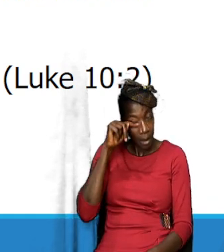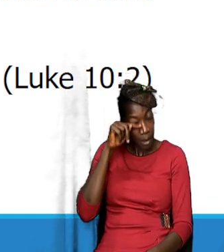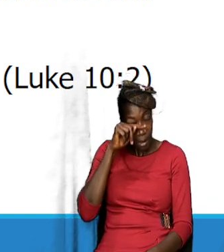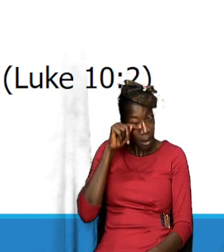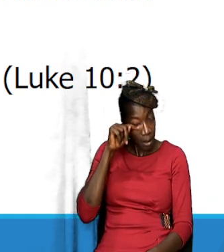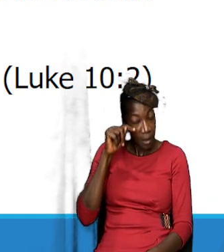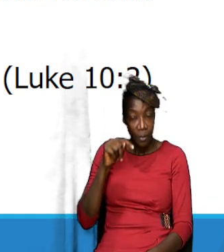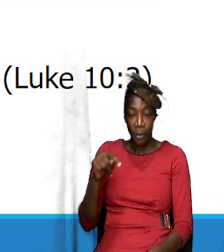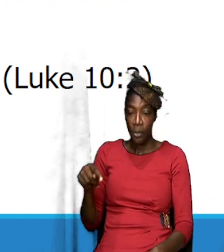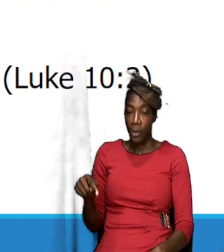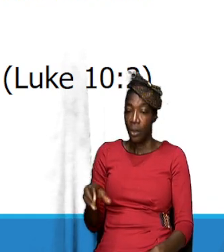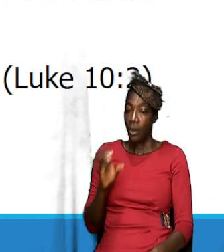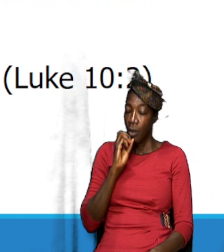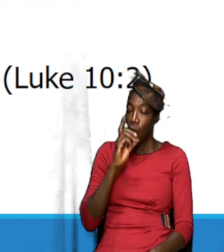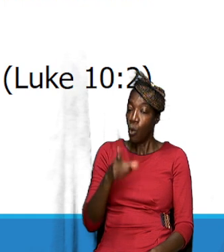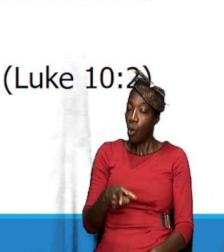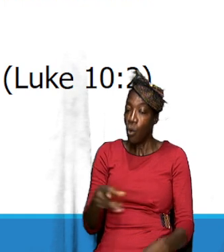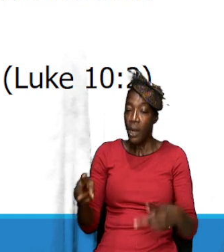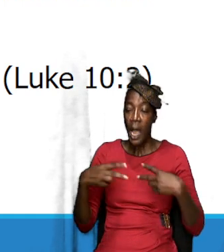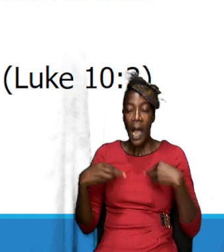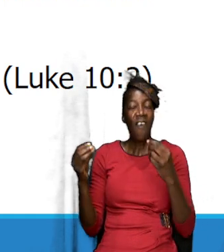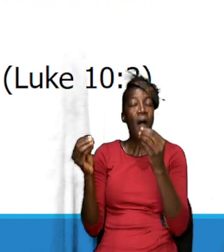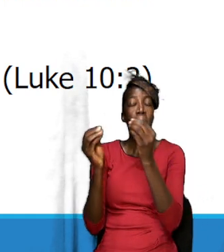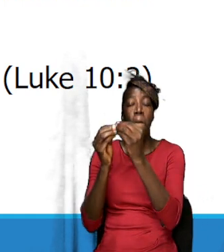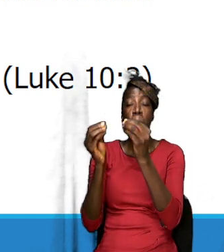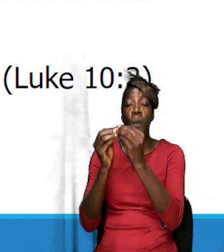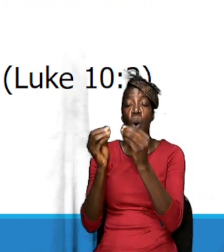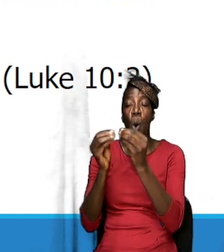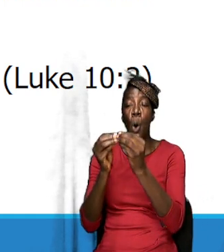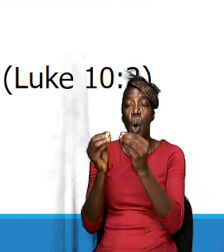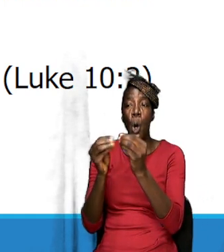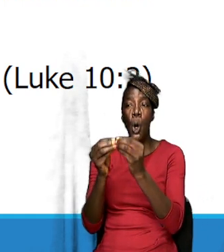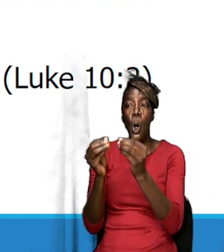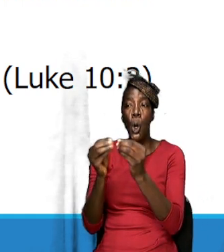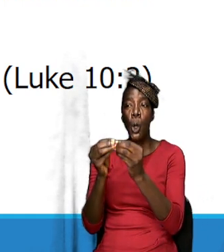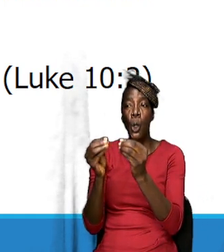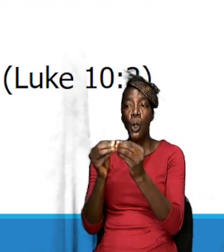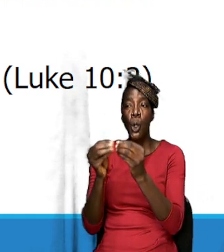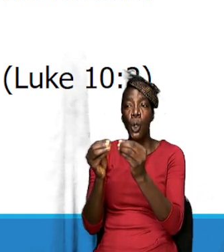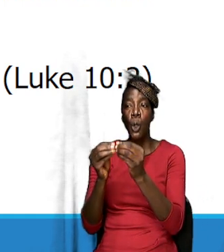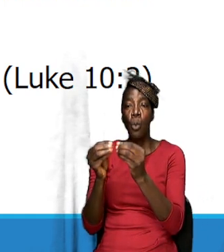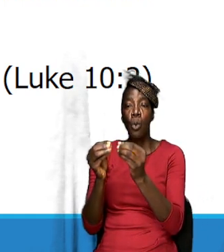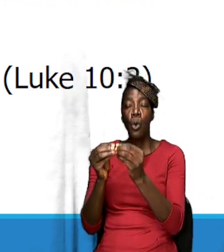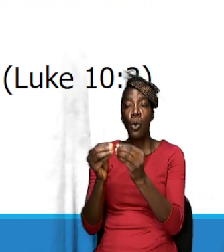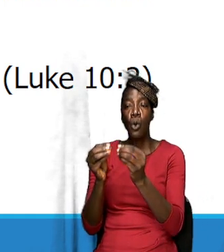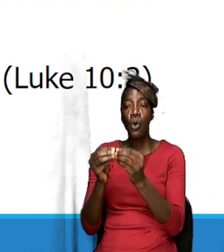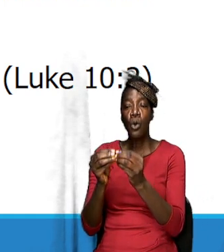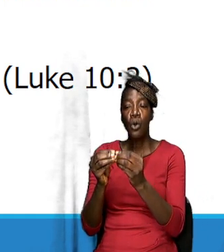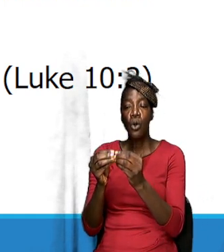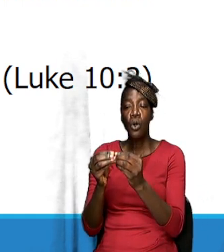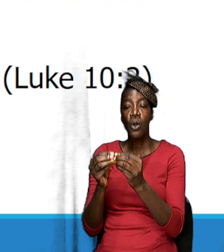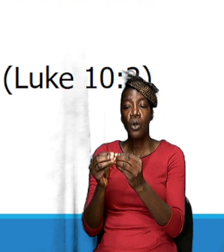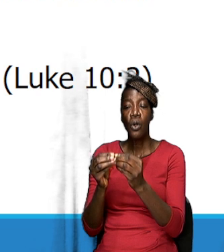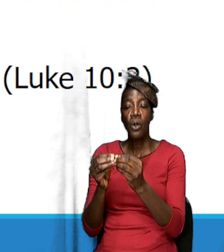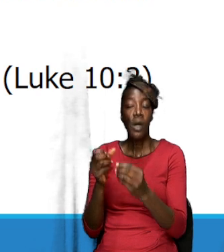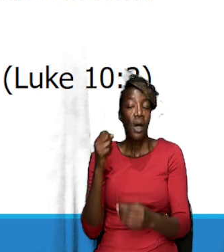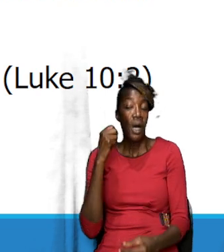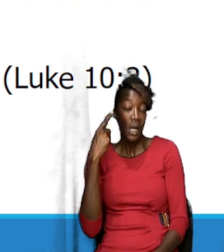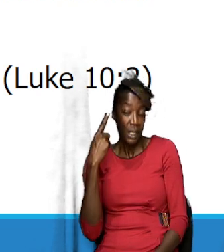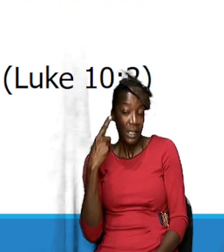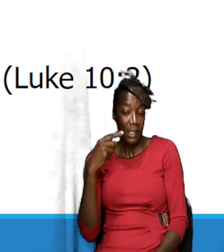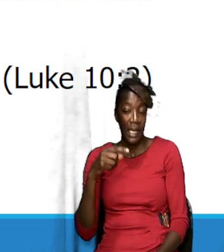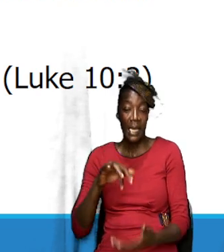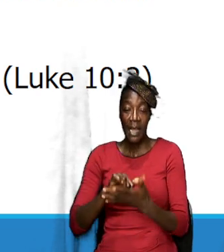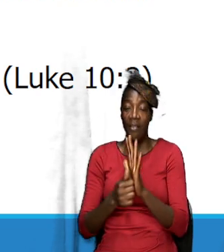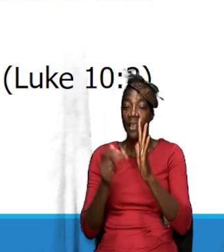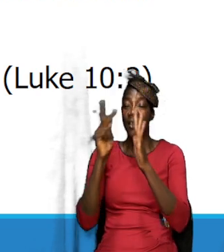we could have more if we are more, what is the word, you know, if we are more aware of these principles.